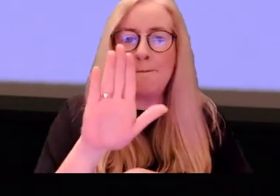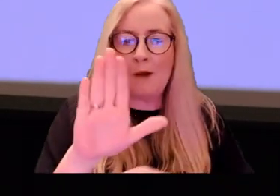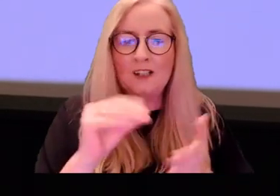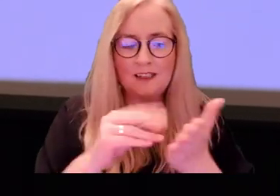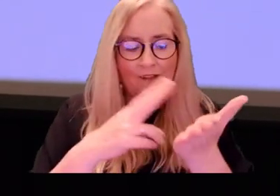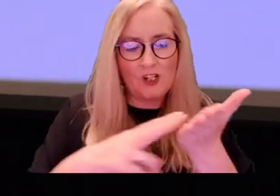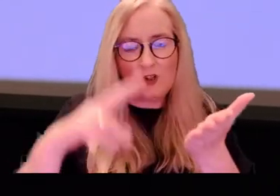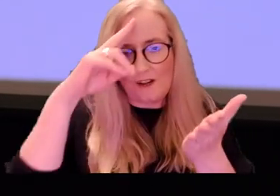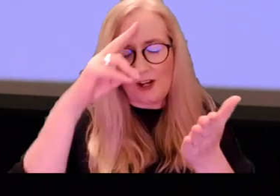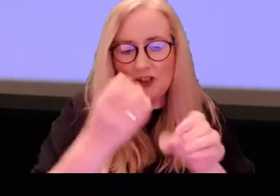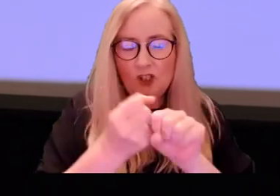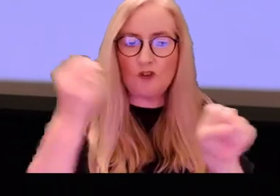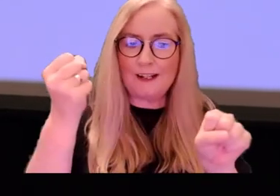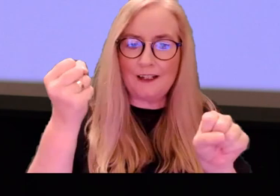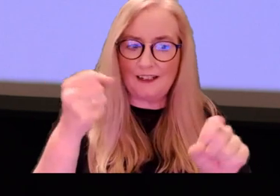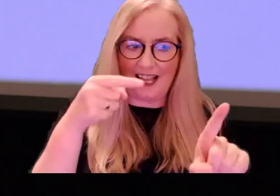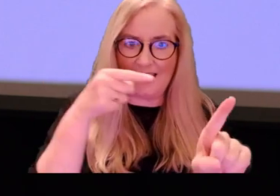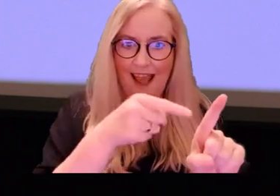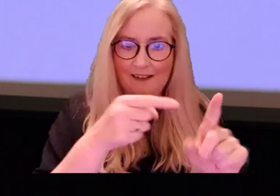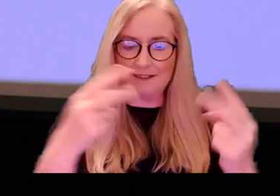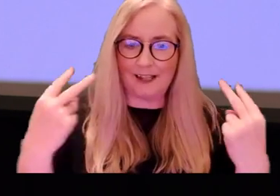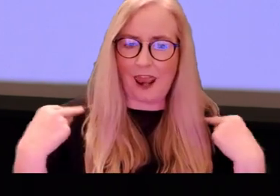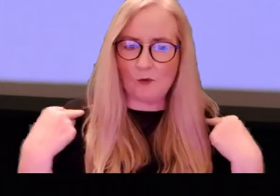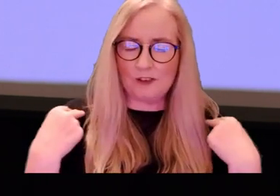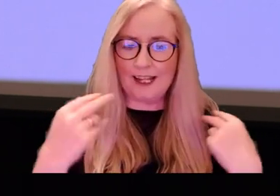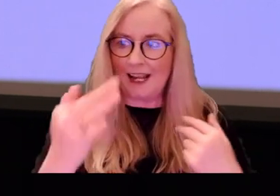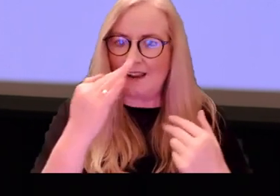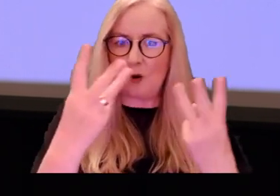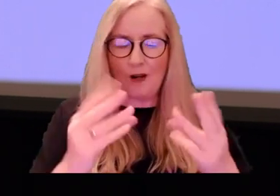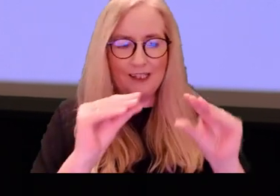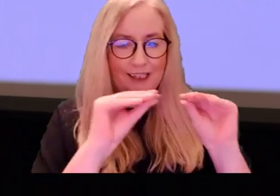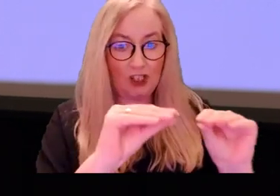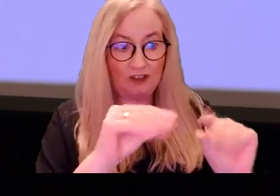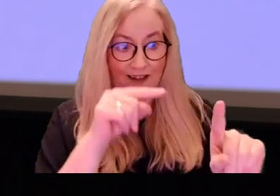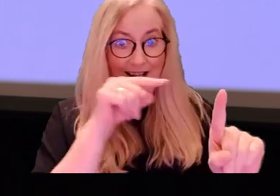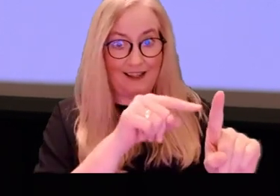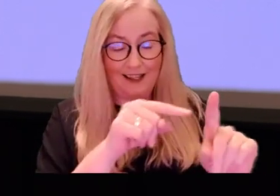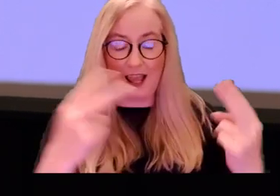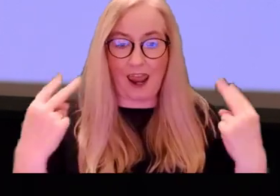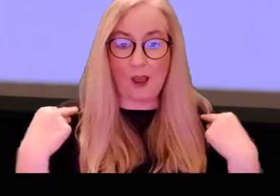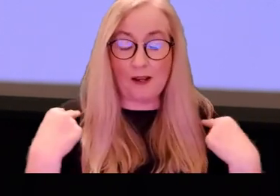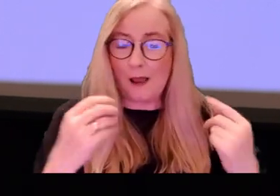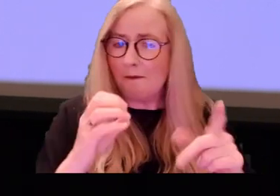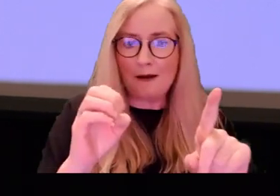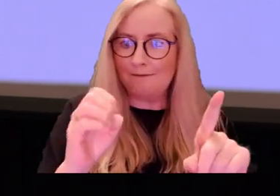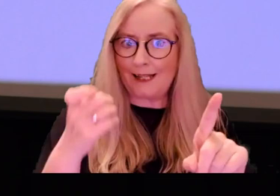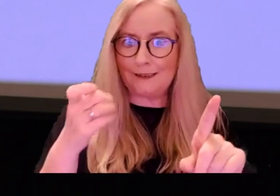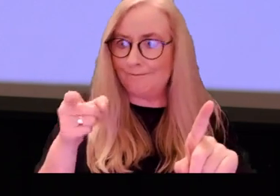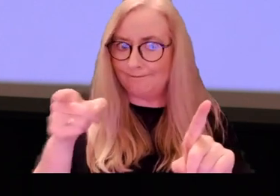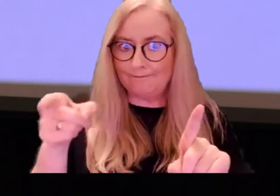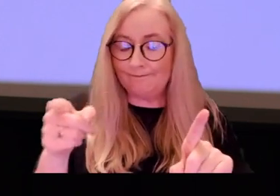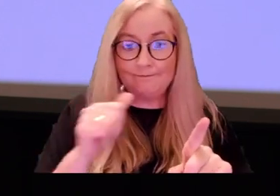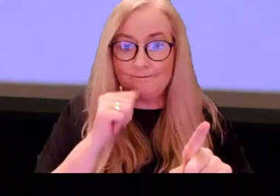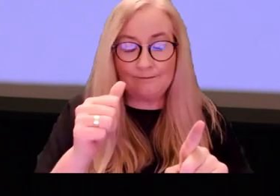must have a university degree in that language to teach in that language except